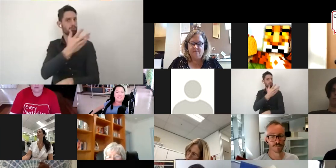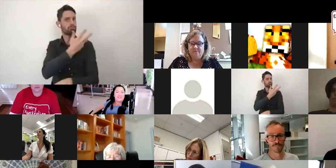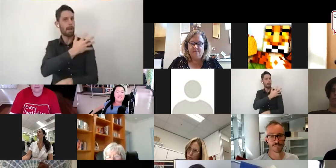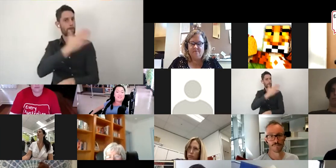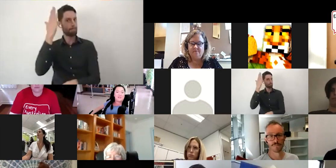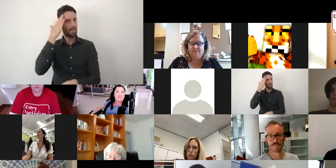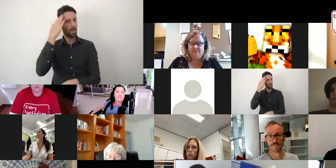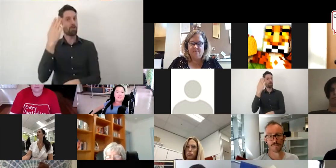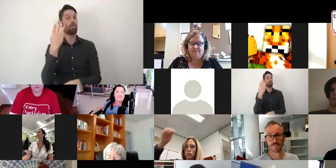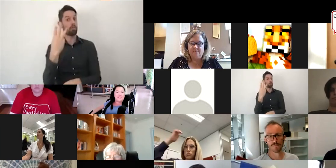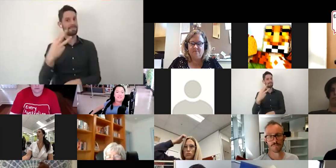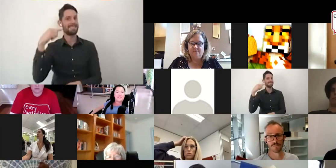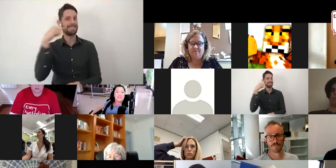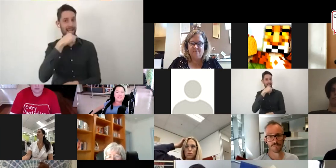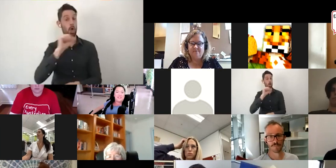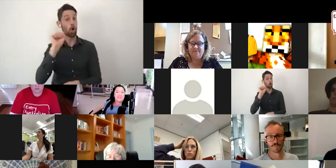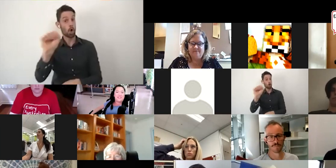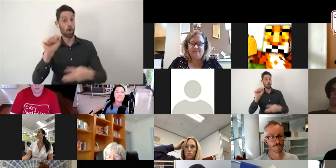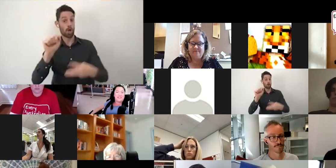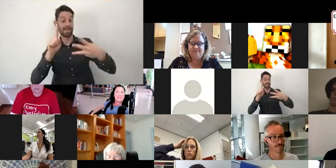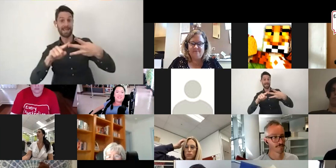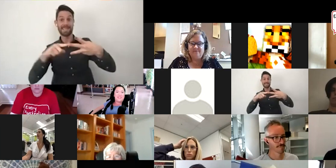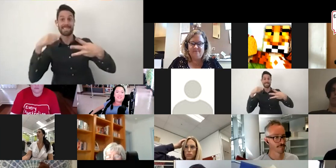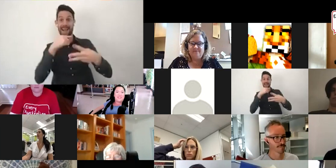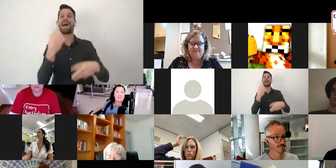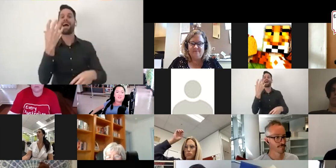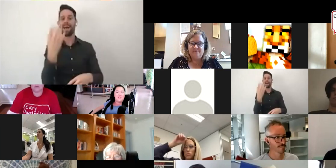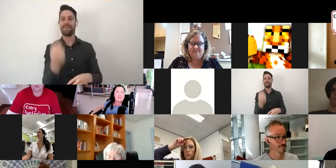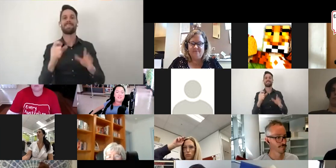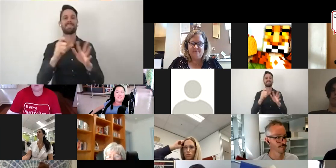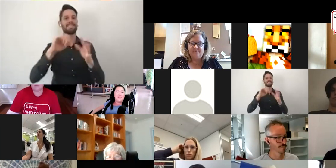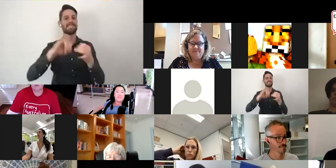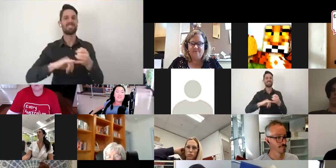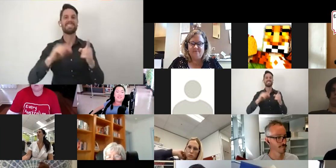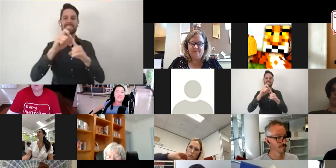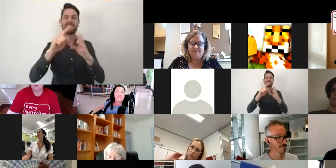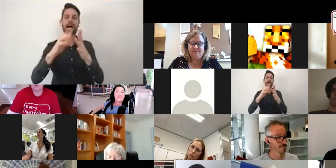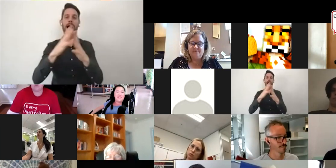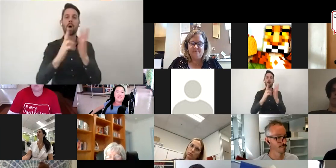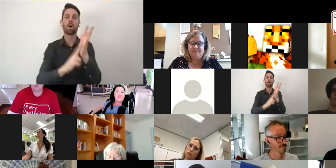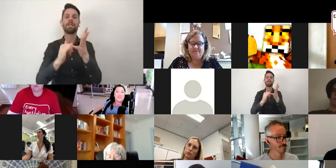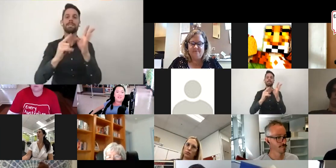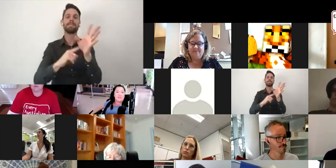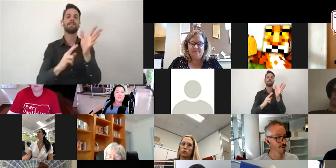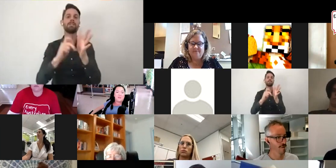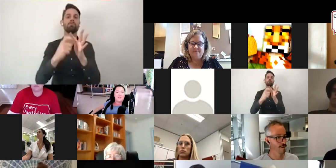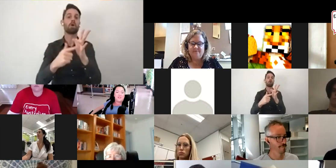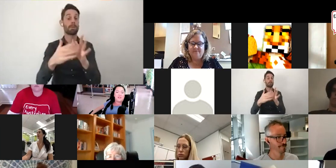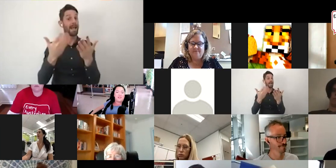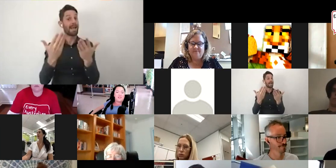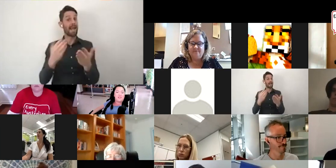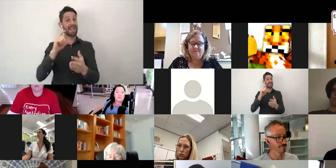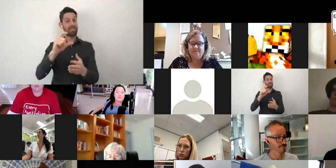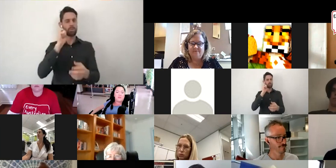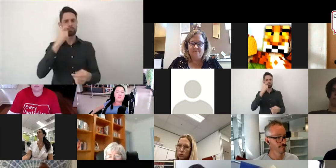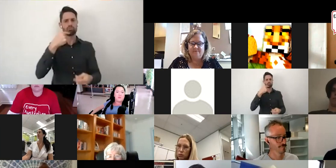Her middle son has Down Syndrome. So Catherine is going to go through some of the details of the changes and the details of